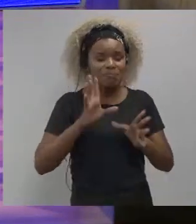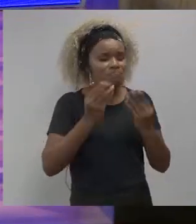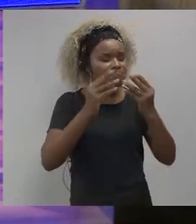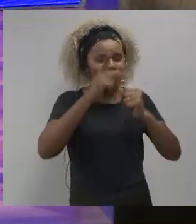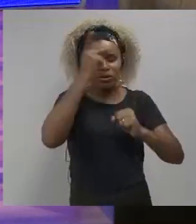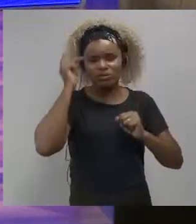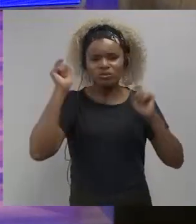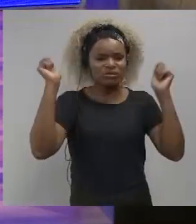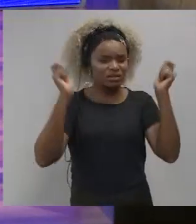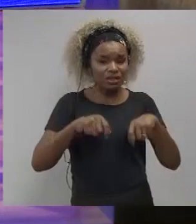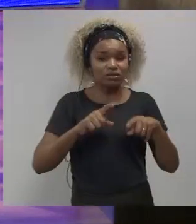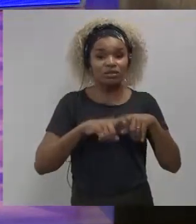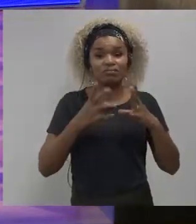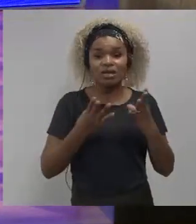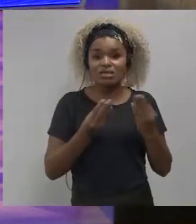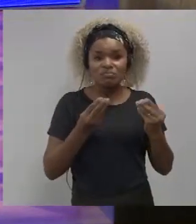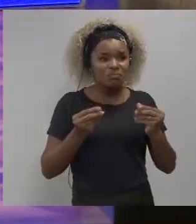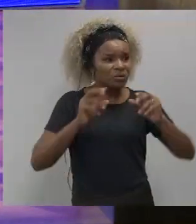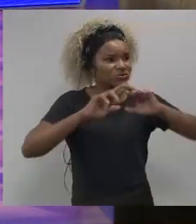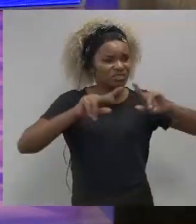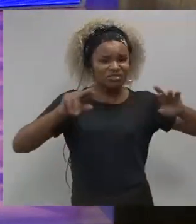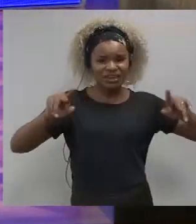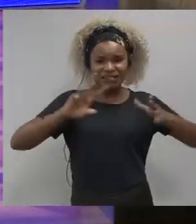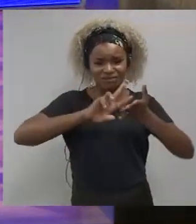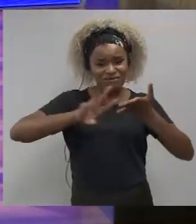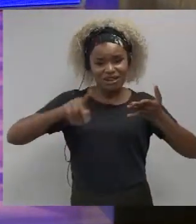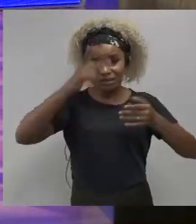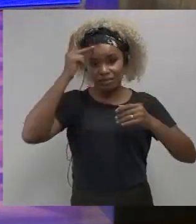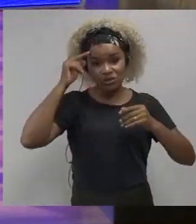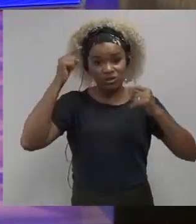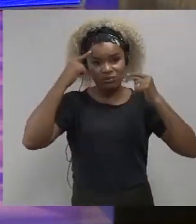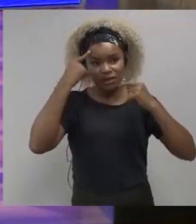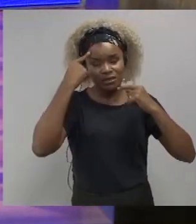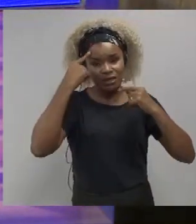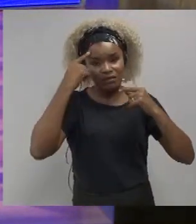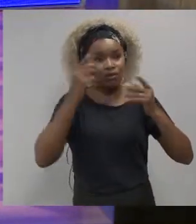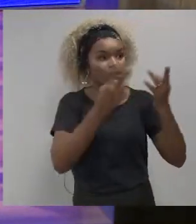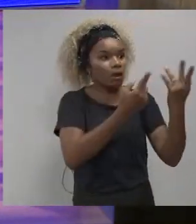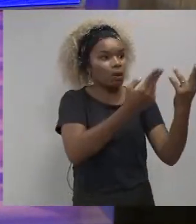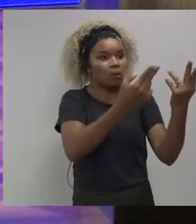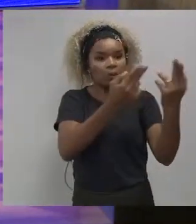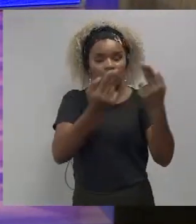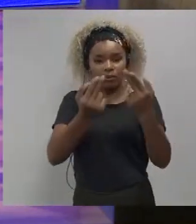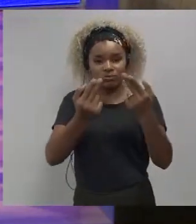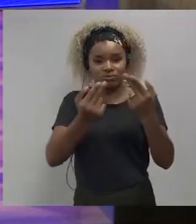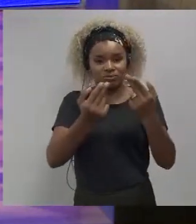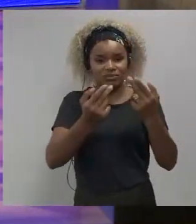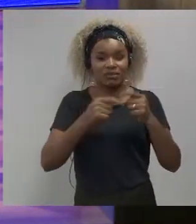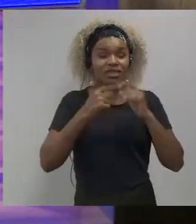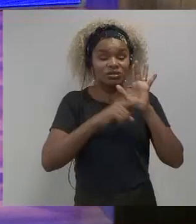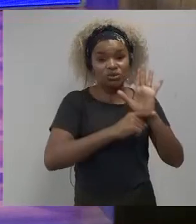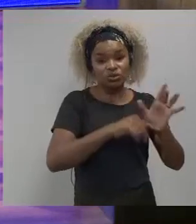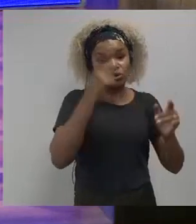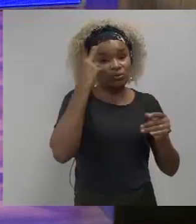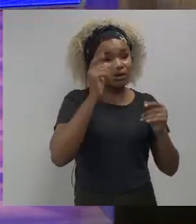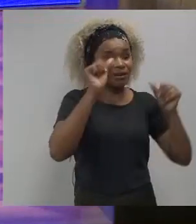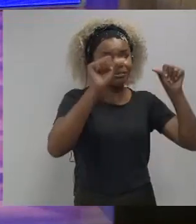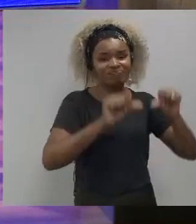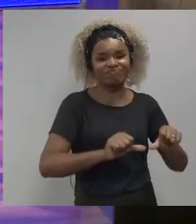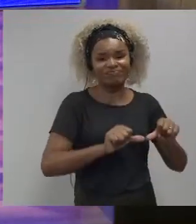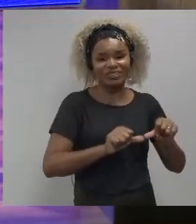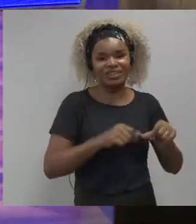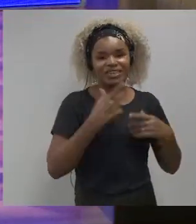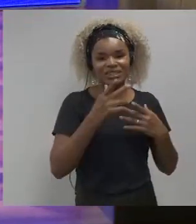who all thought the same and that contributed in part to their inability to properly